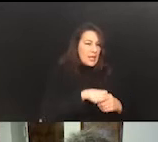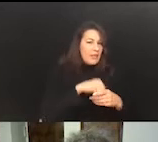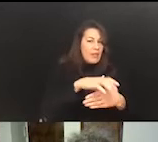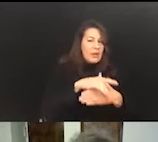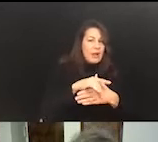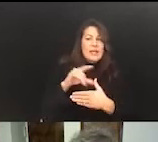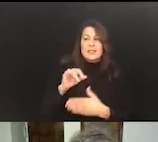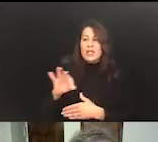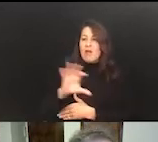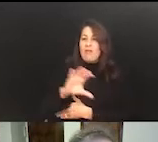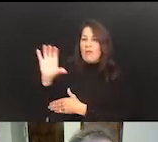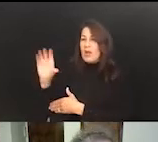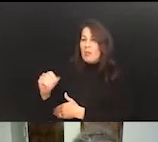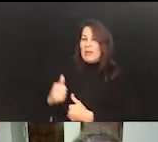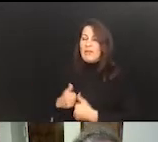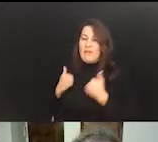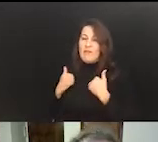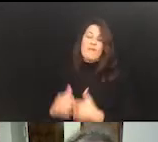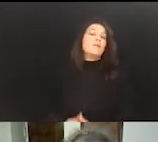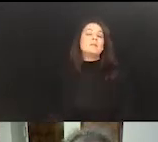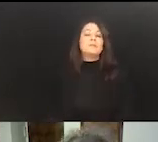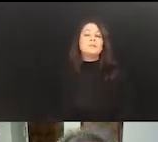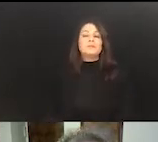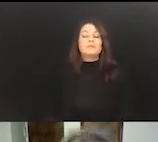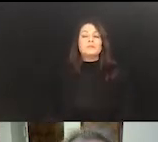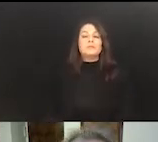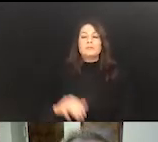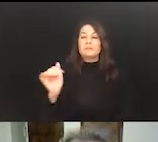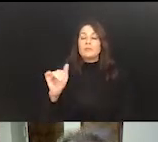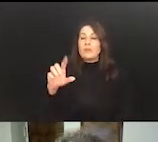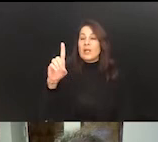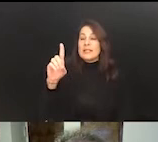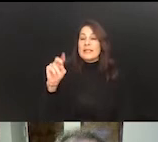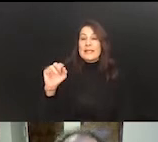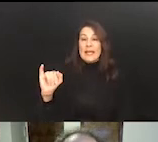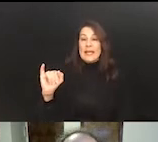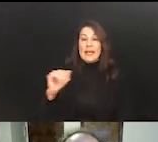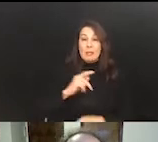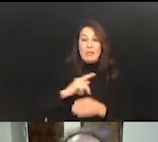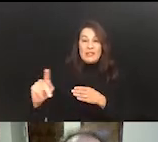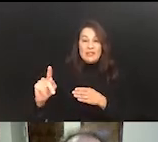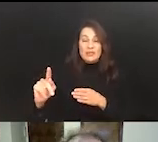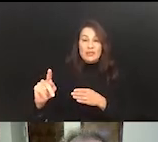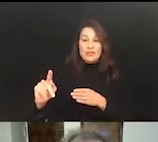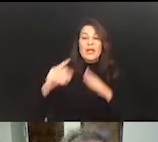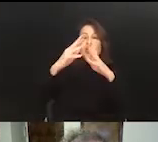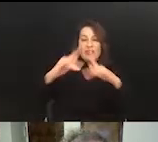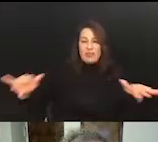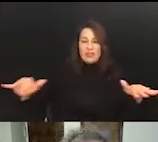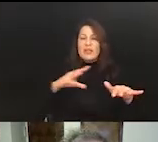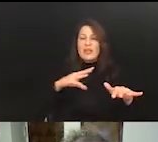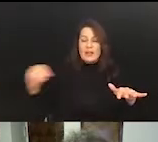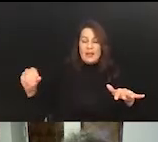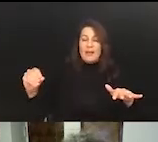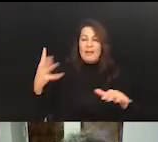as well as D&I professionals, diversity and inclusion professionals, and even talent management professionals.